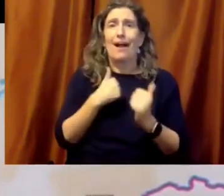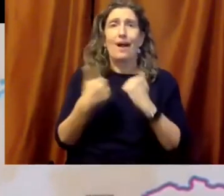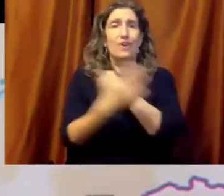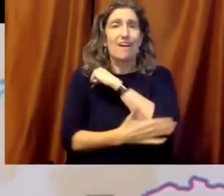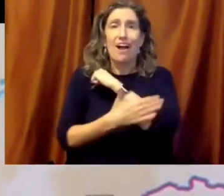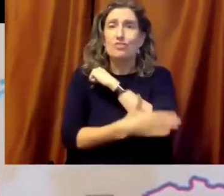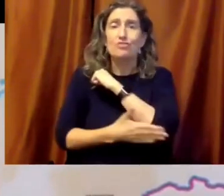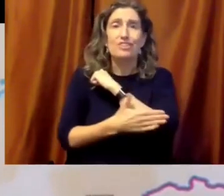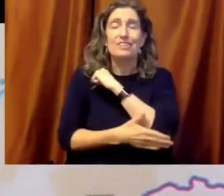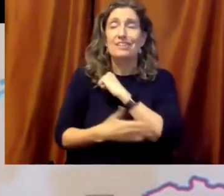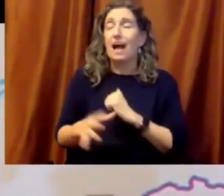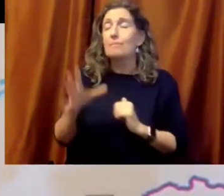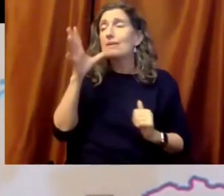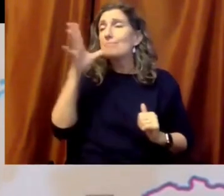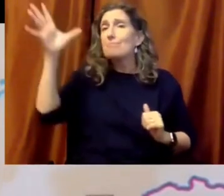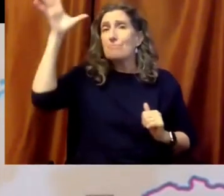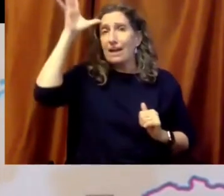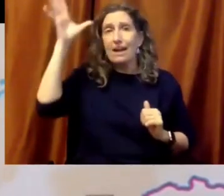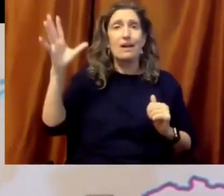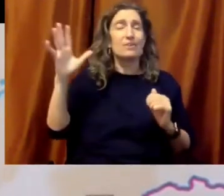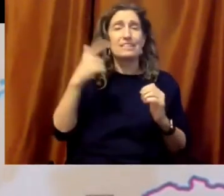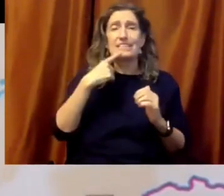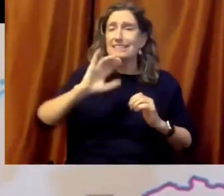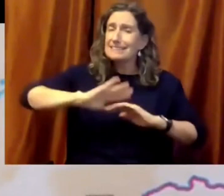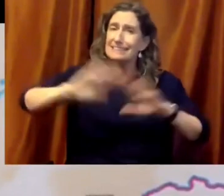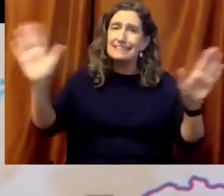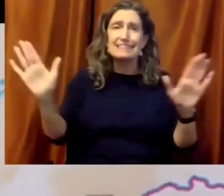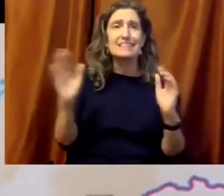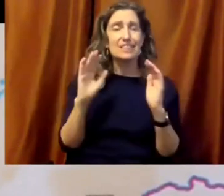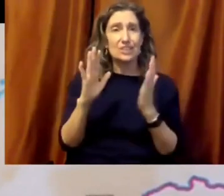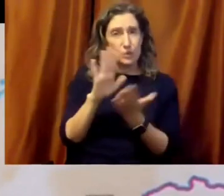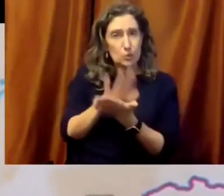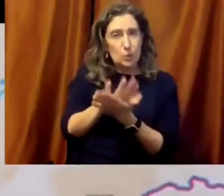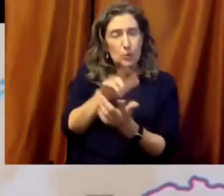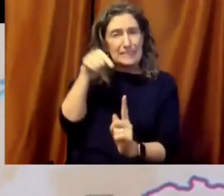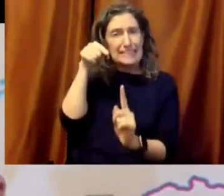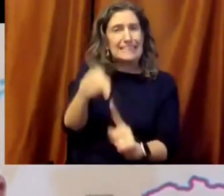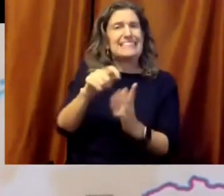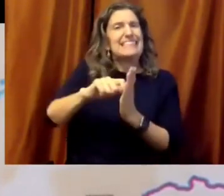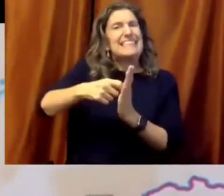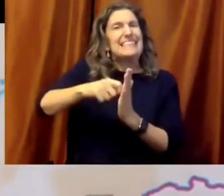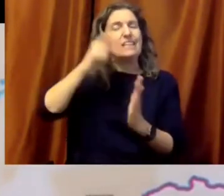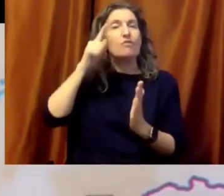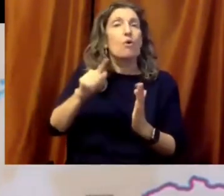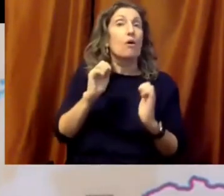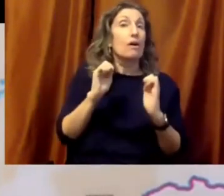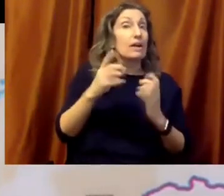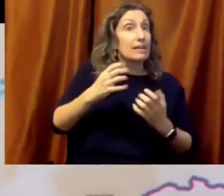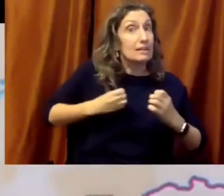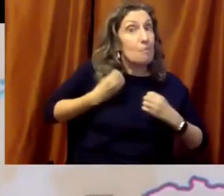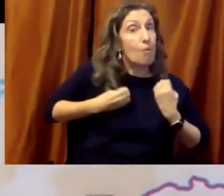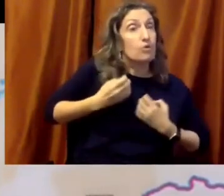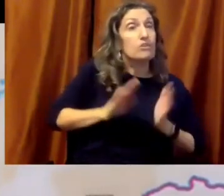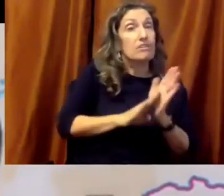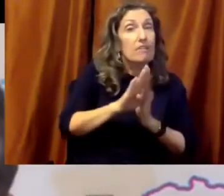for emotional development, socialization, and nutritional well-being of children. At the